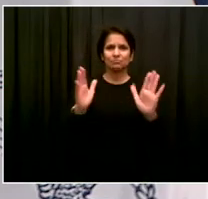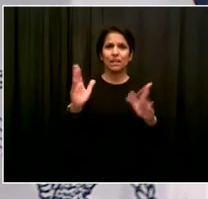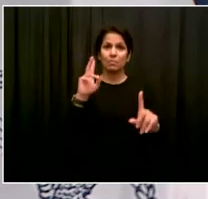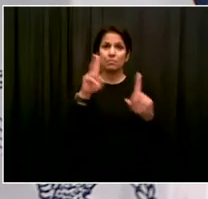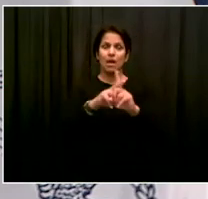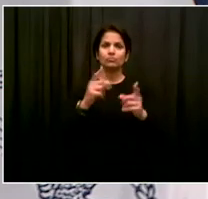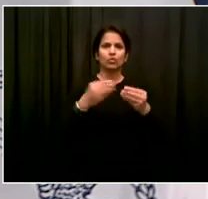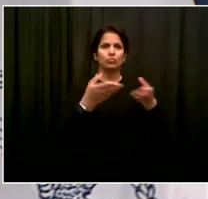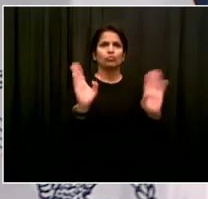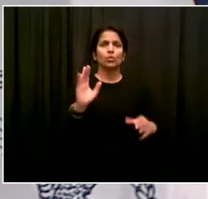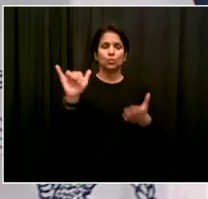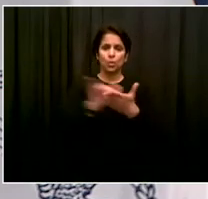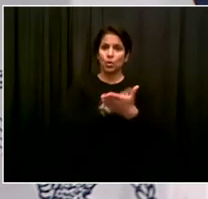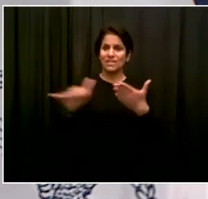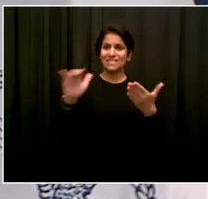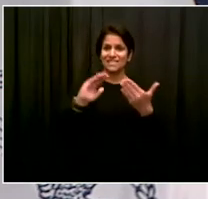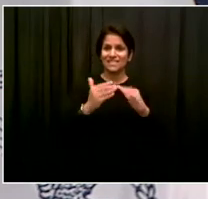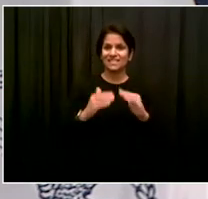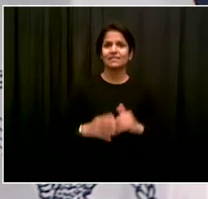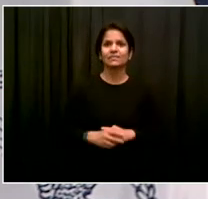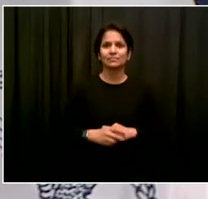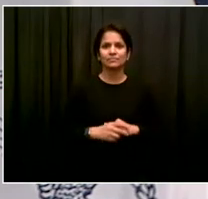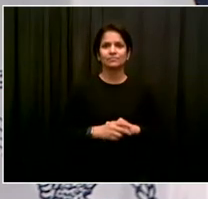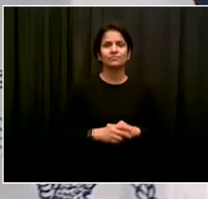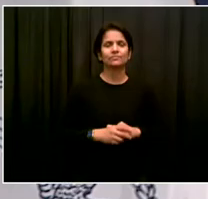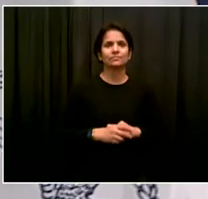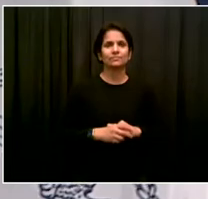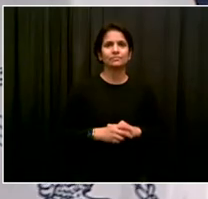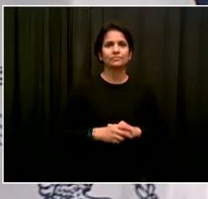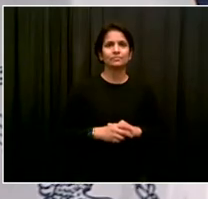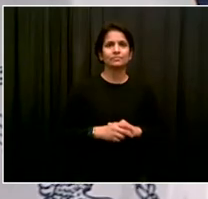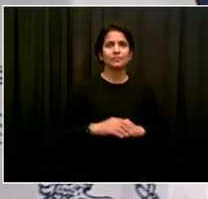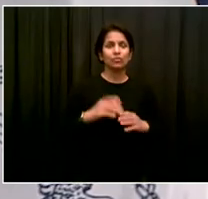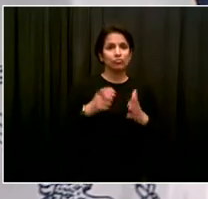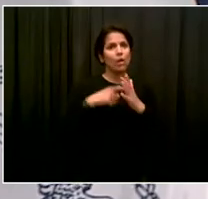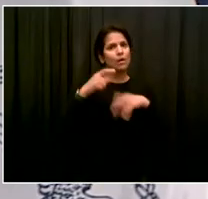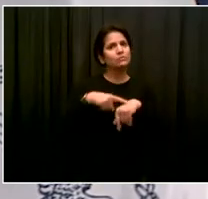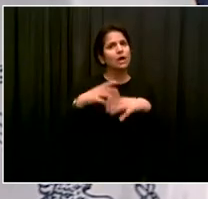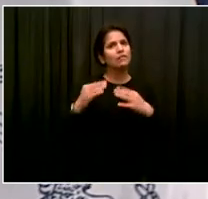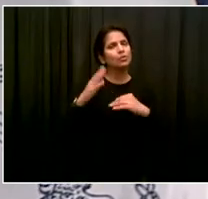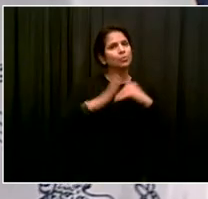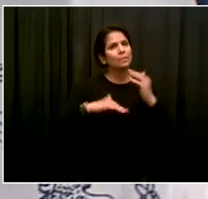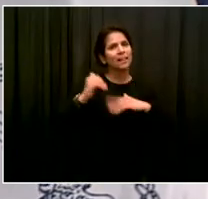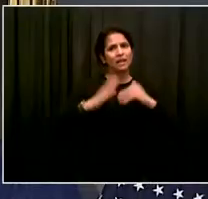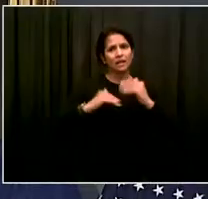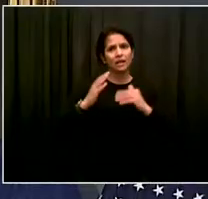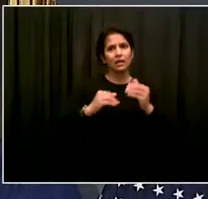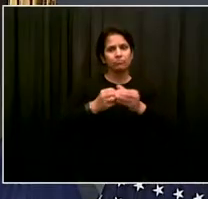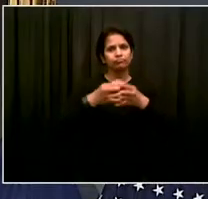going to add up to a lot over time. Ed, why don't you talk about what your initial projections are?